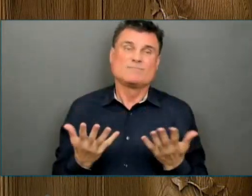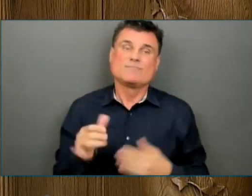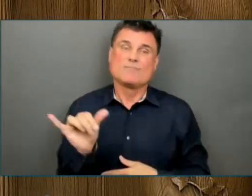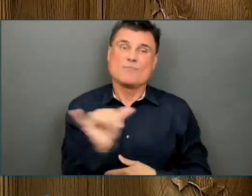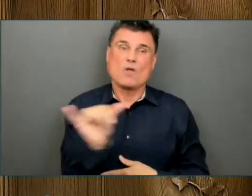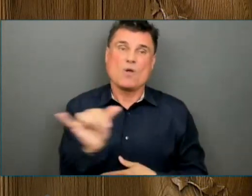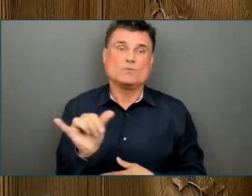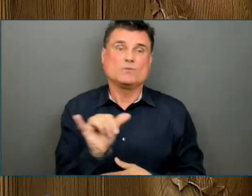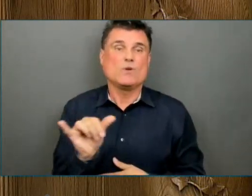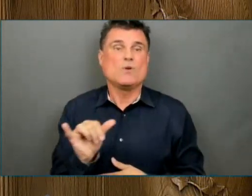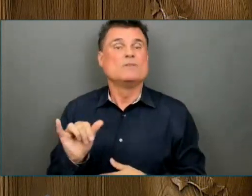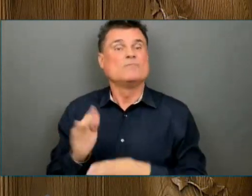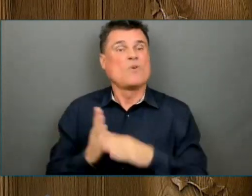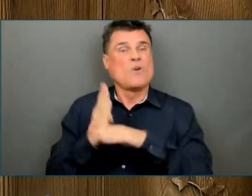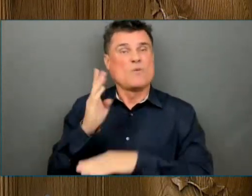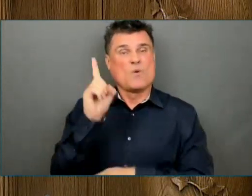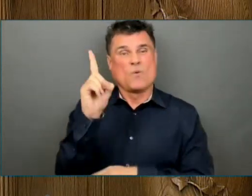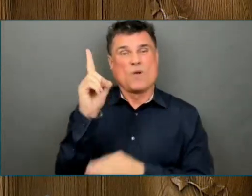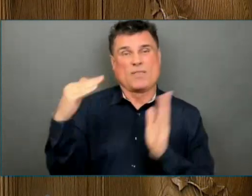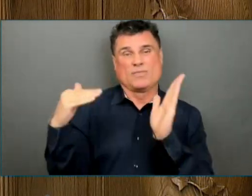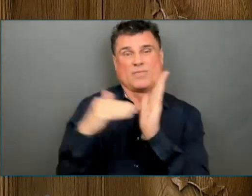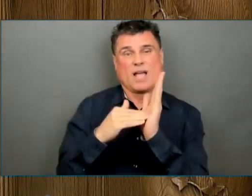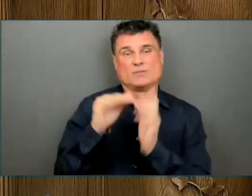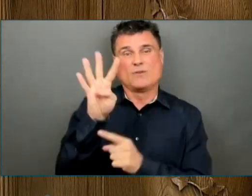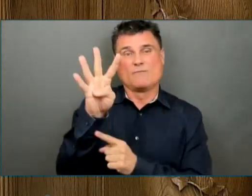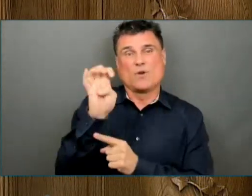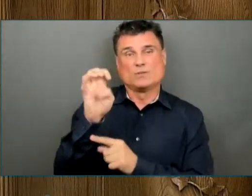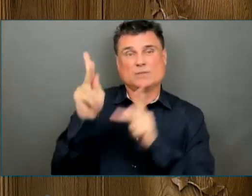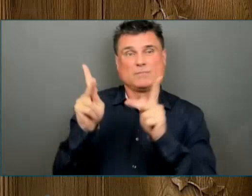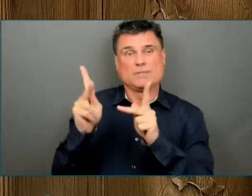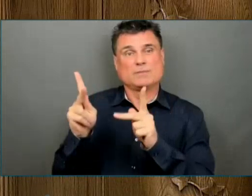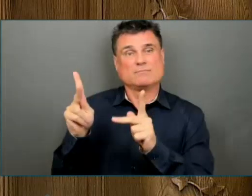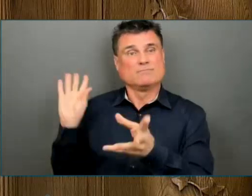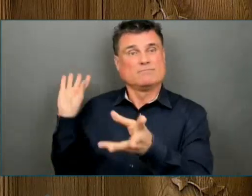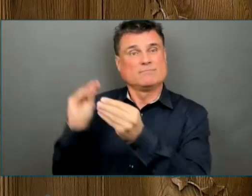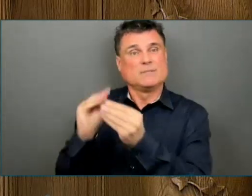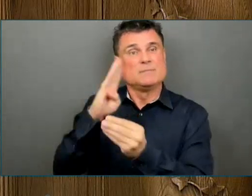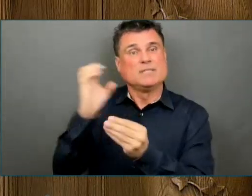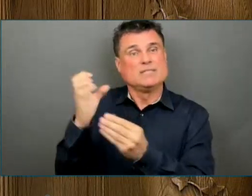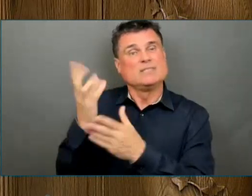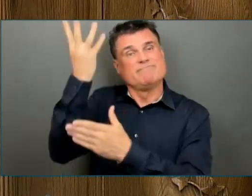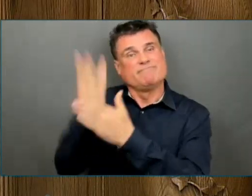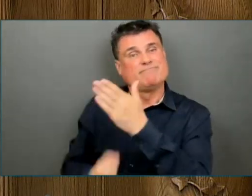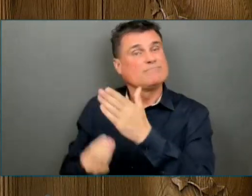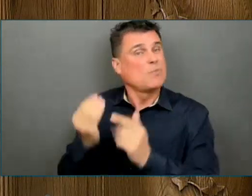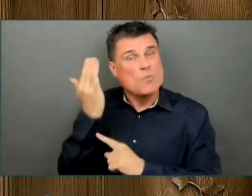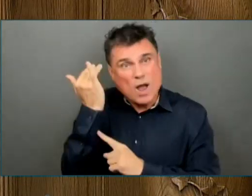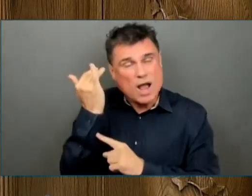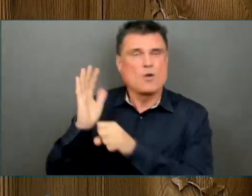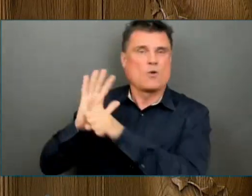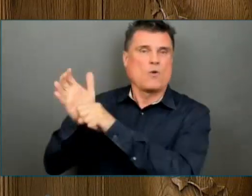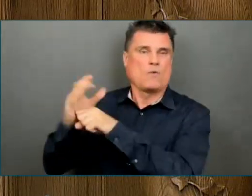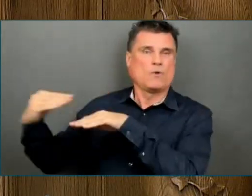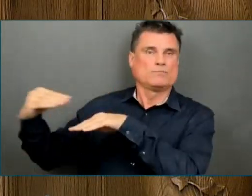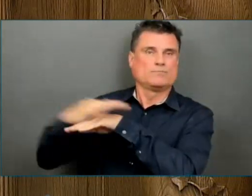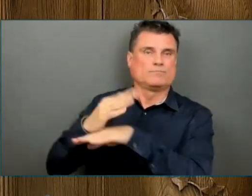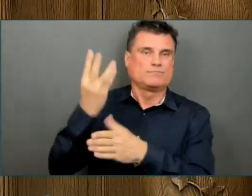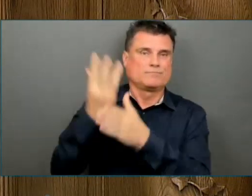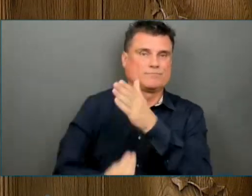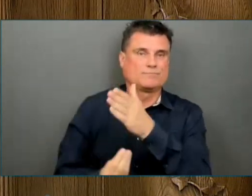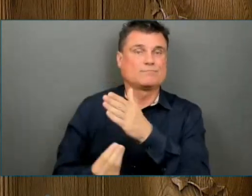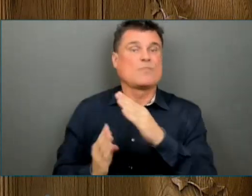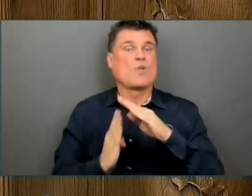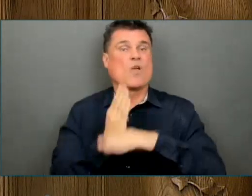COVID-19, and over 1,800 to the overdose crisis since the pandemic began. These are not just numbers.